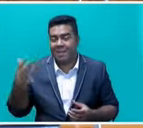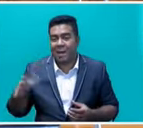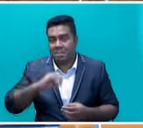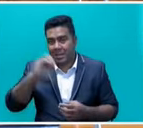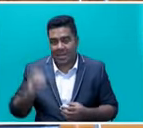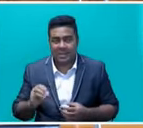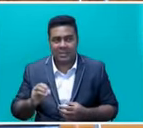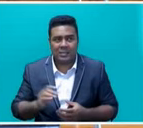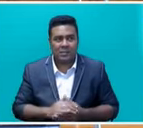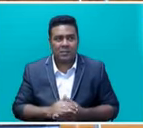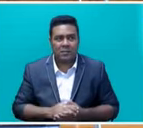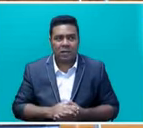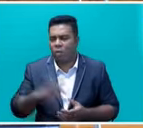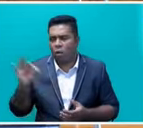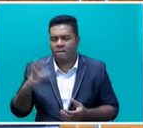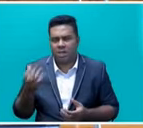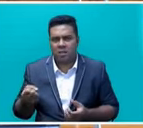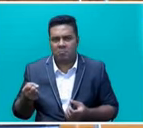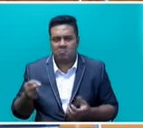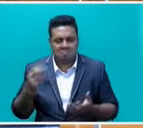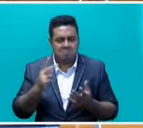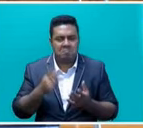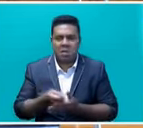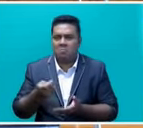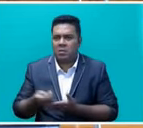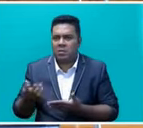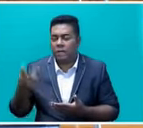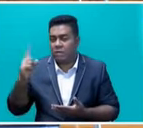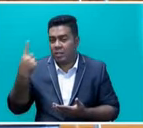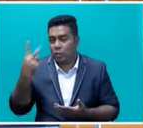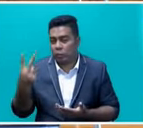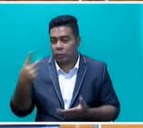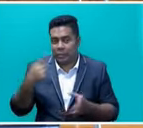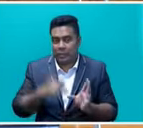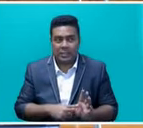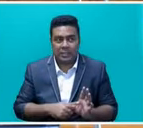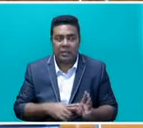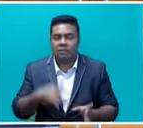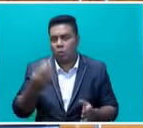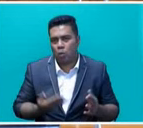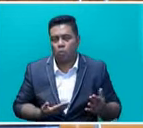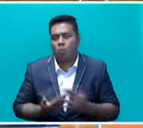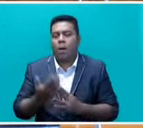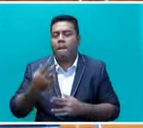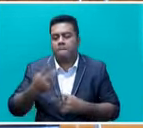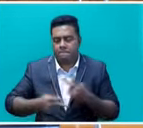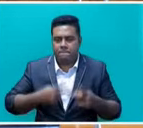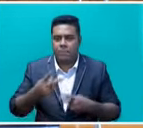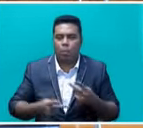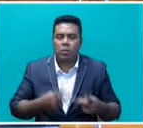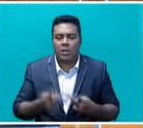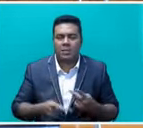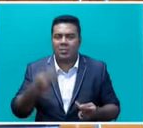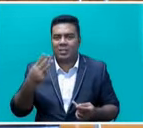and they don't have any interest payments, no principal payments for the first two years. They have to go through the approval process. Already $50 million has